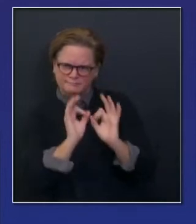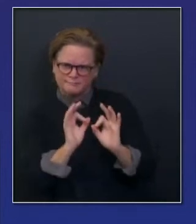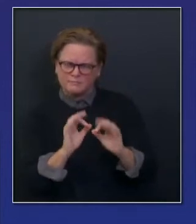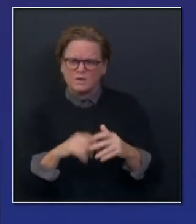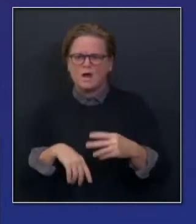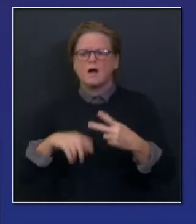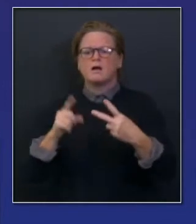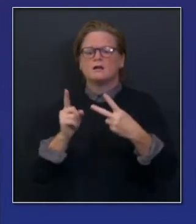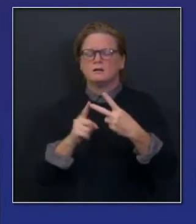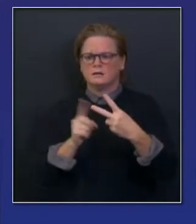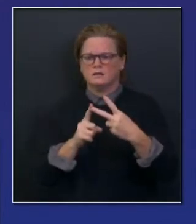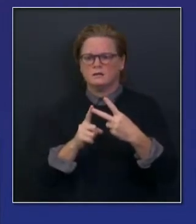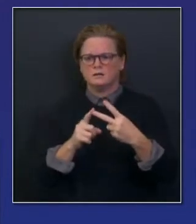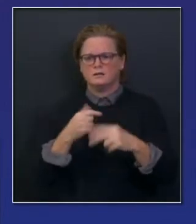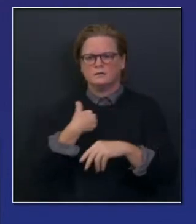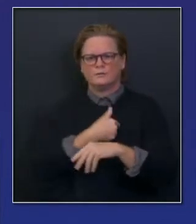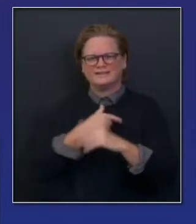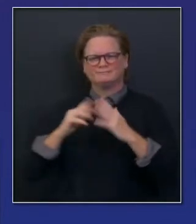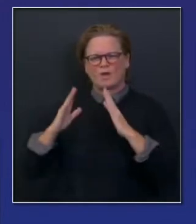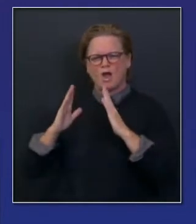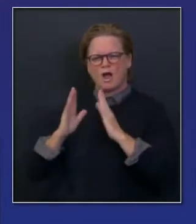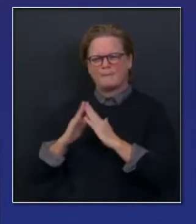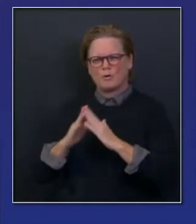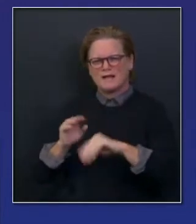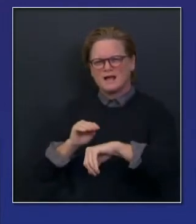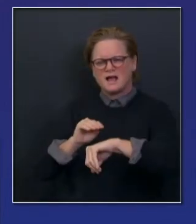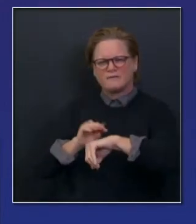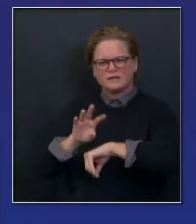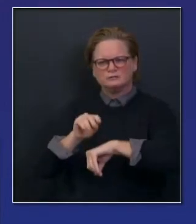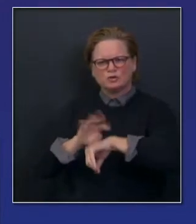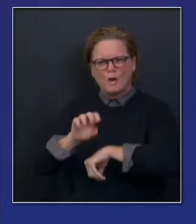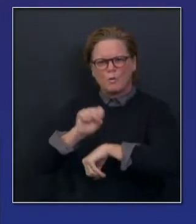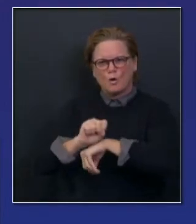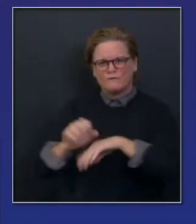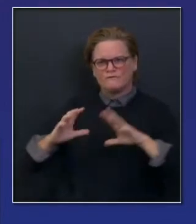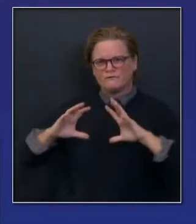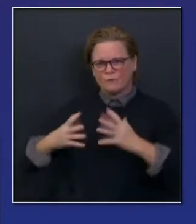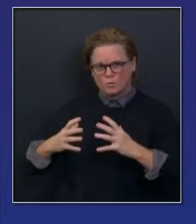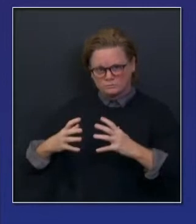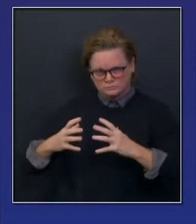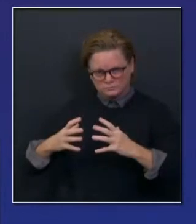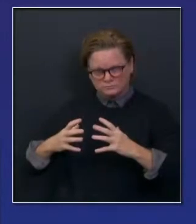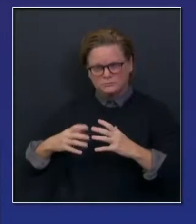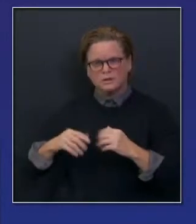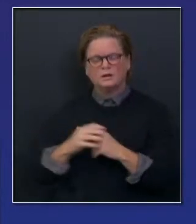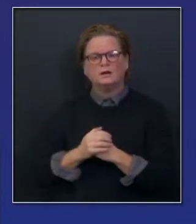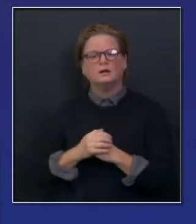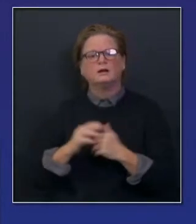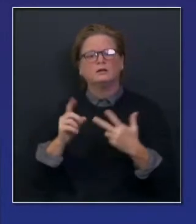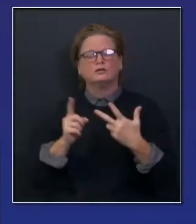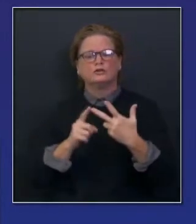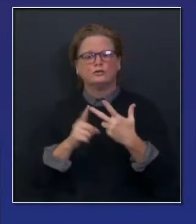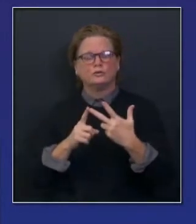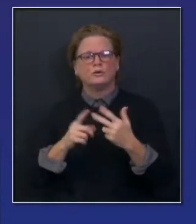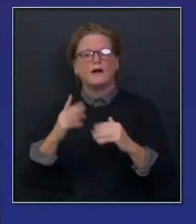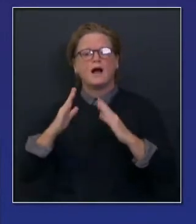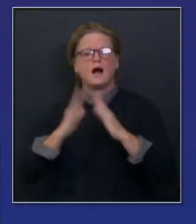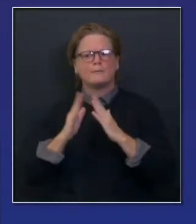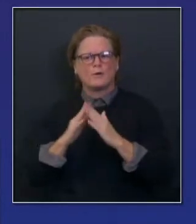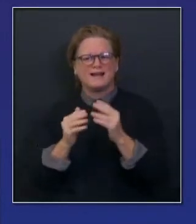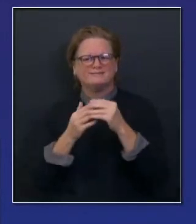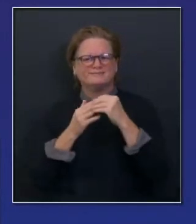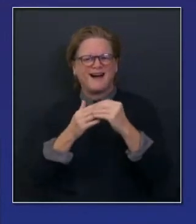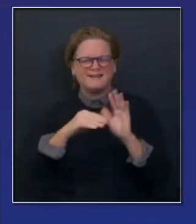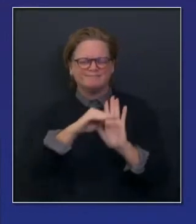established a community advisory workgroup. The guidelines workgroup and the community advisory workgroup are